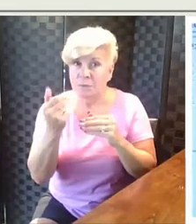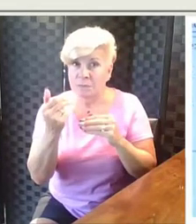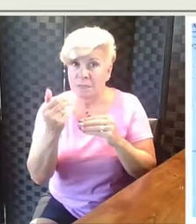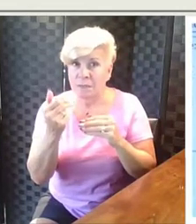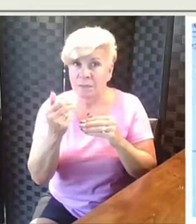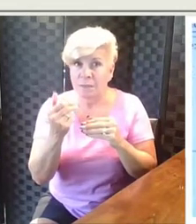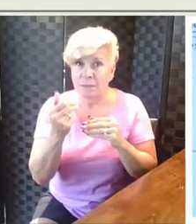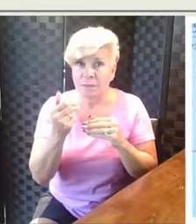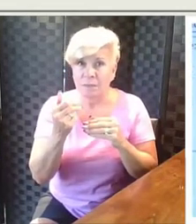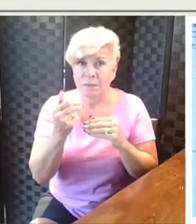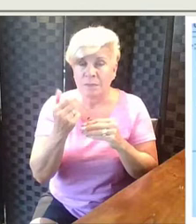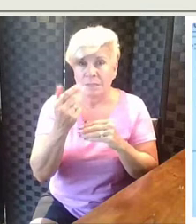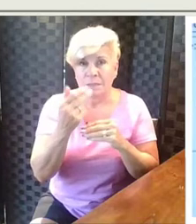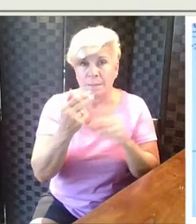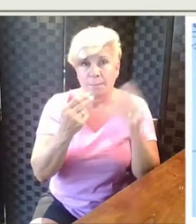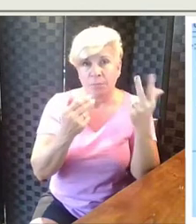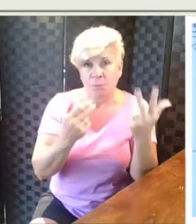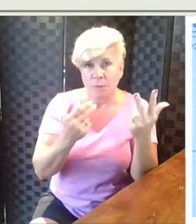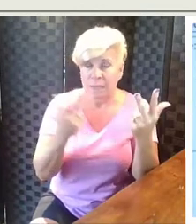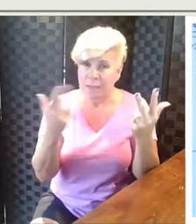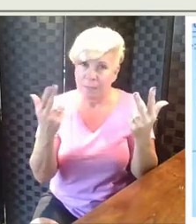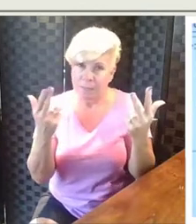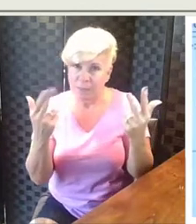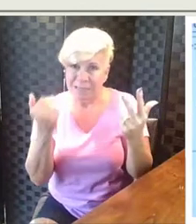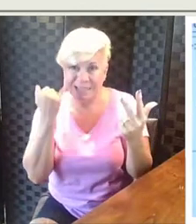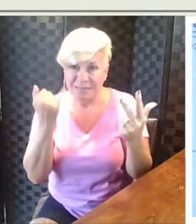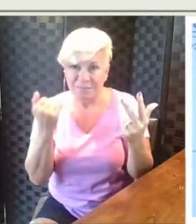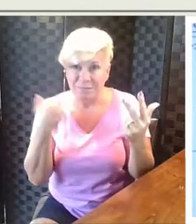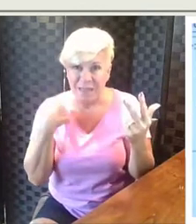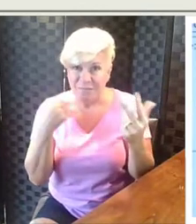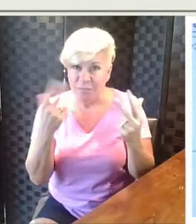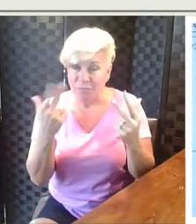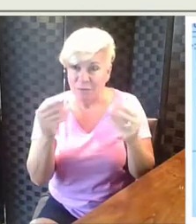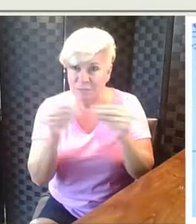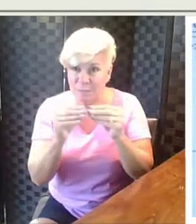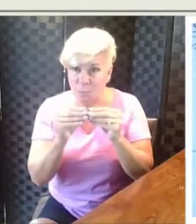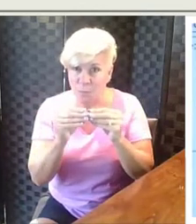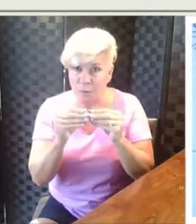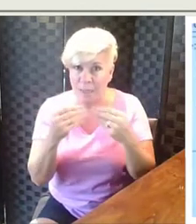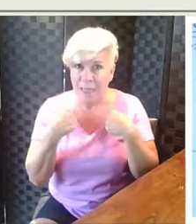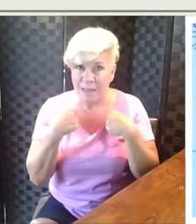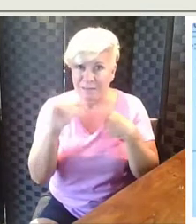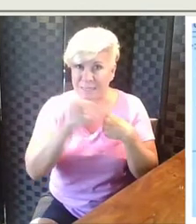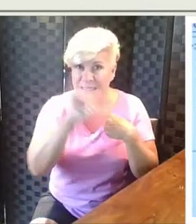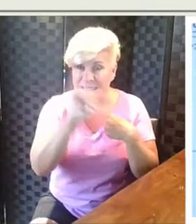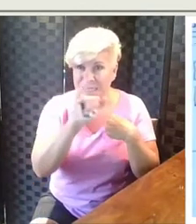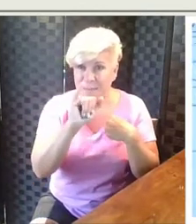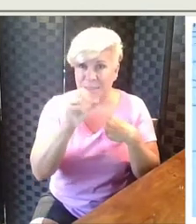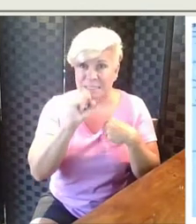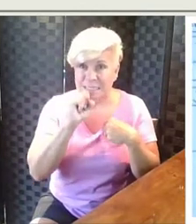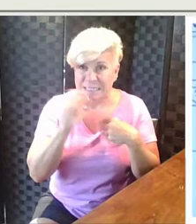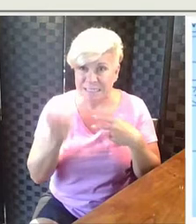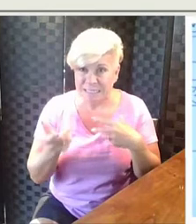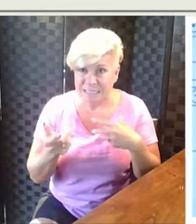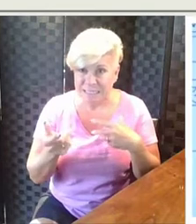that means Mark has three, and if he were to have thirteen more, would he have the same as Sandy?